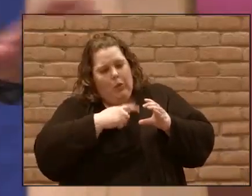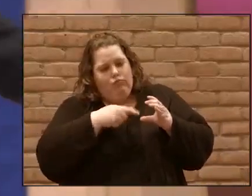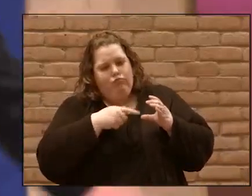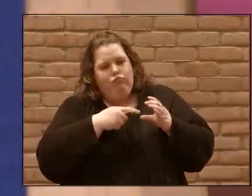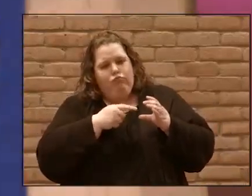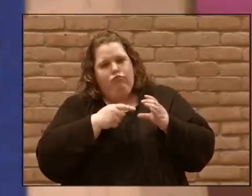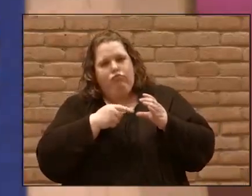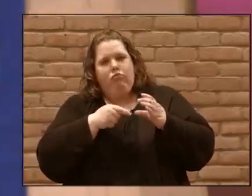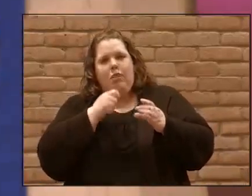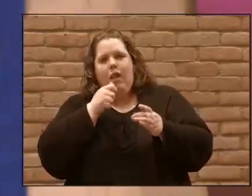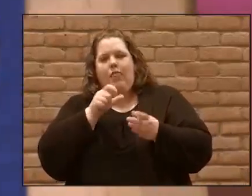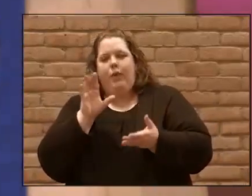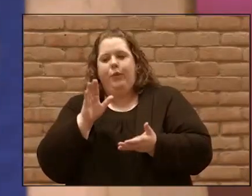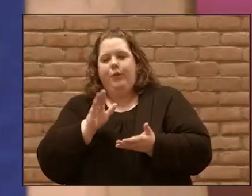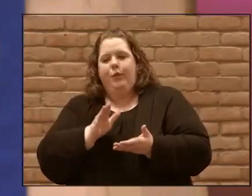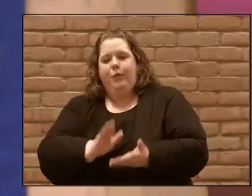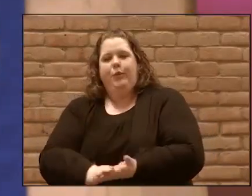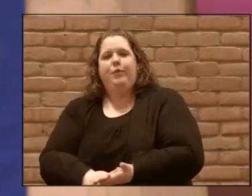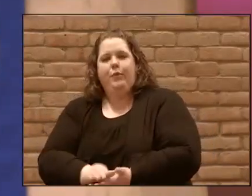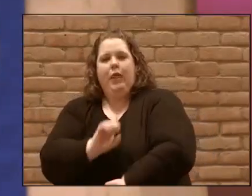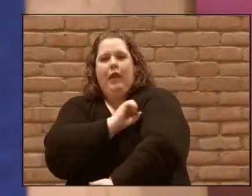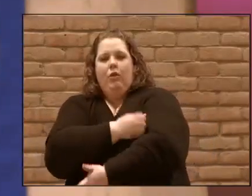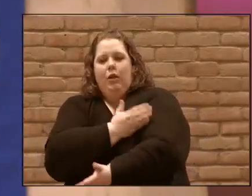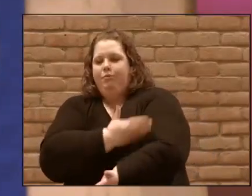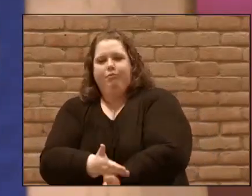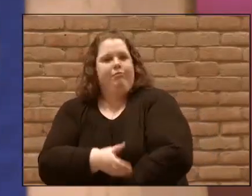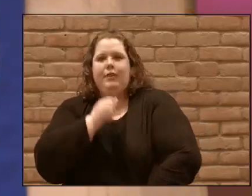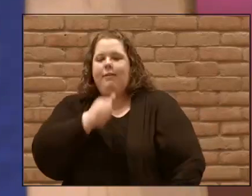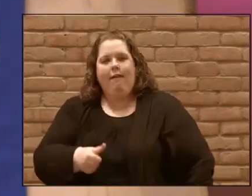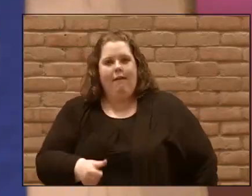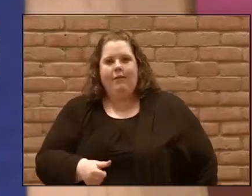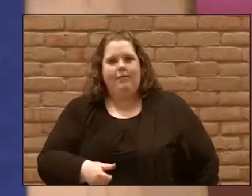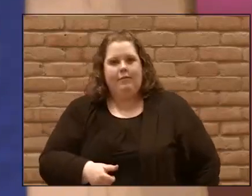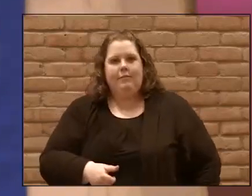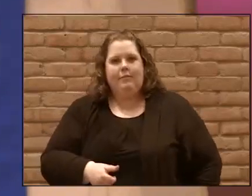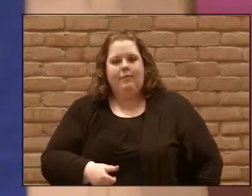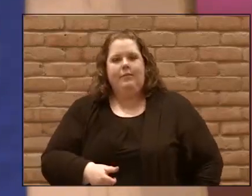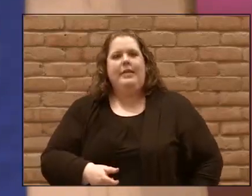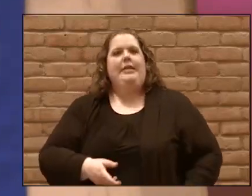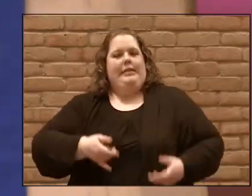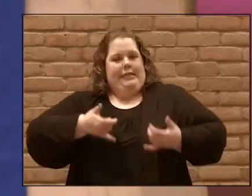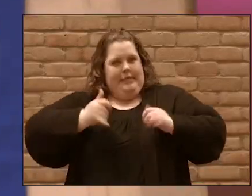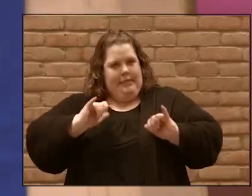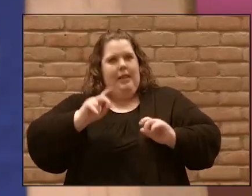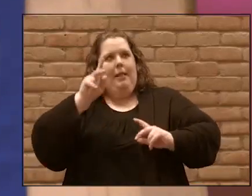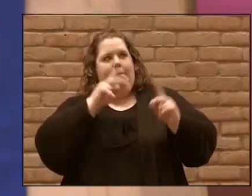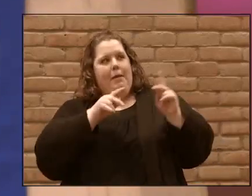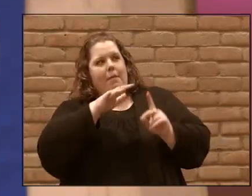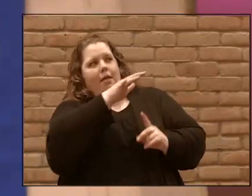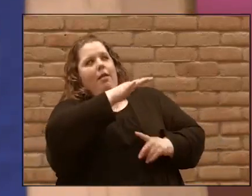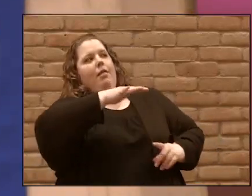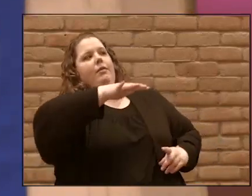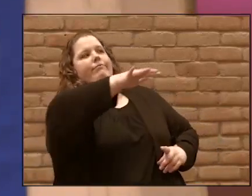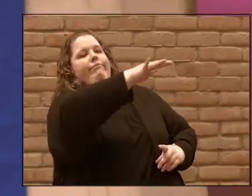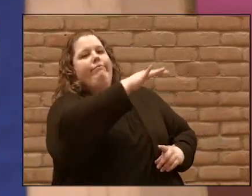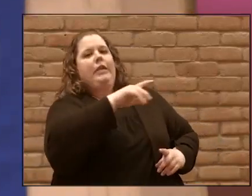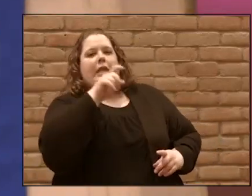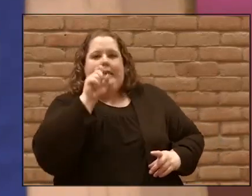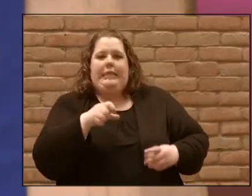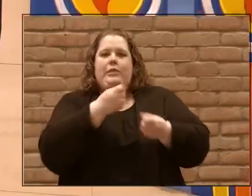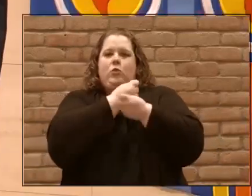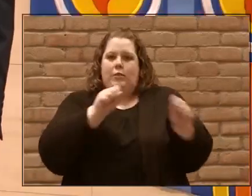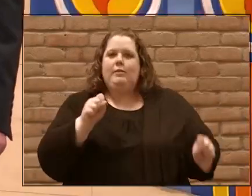power that's not how it works with Jesus and I know that there are still people out there who need to be rescued